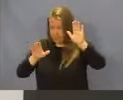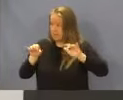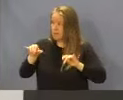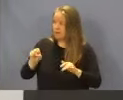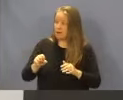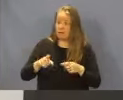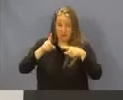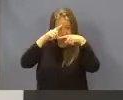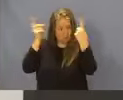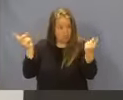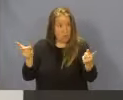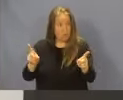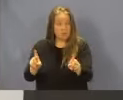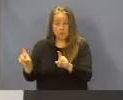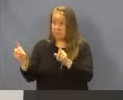Opposed?